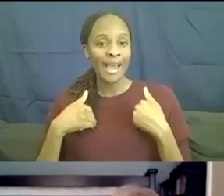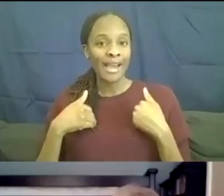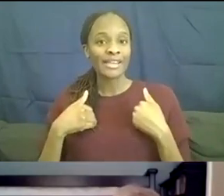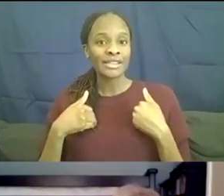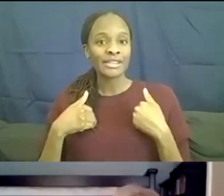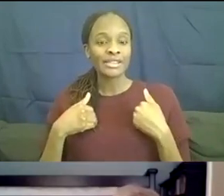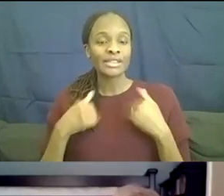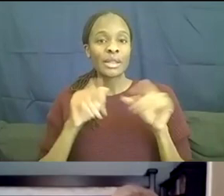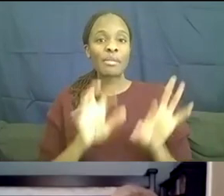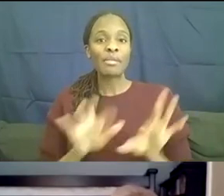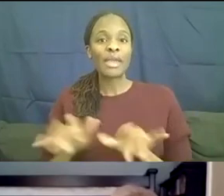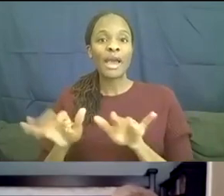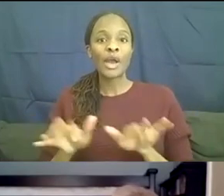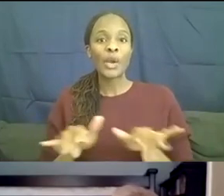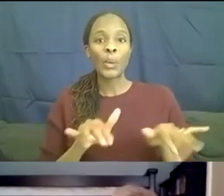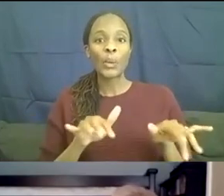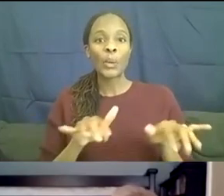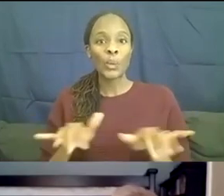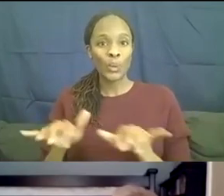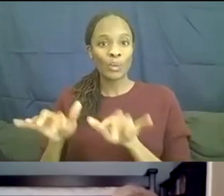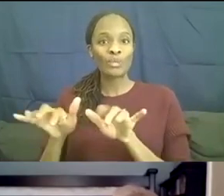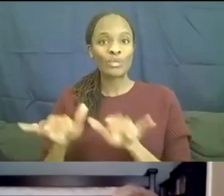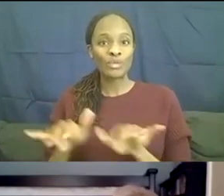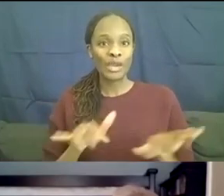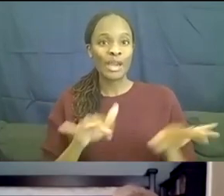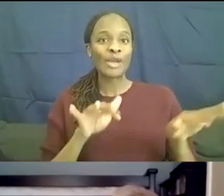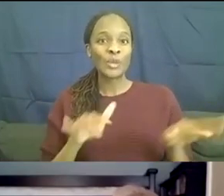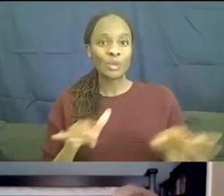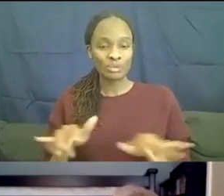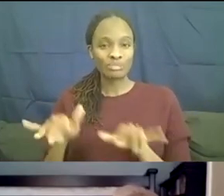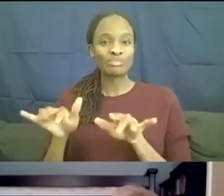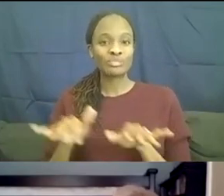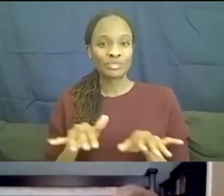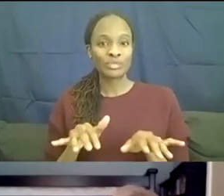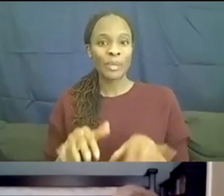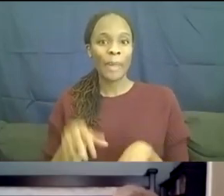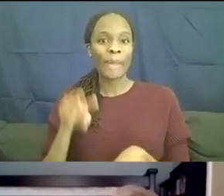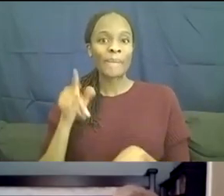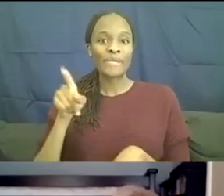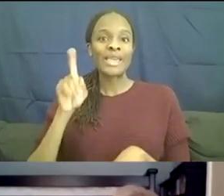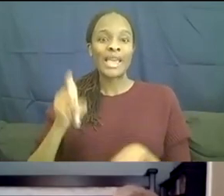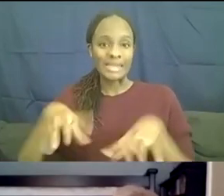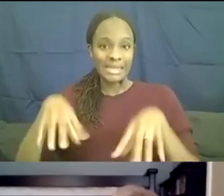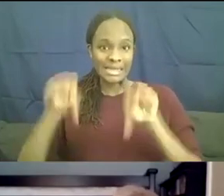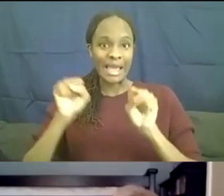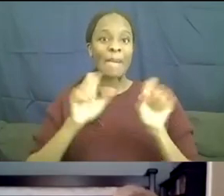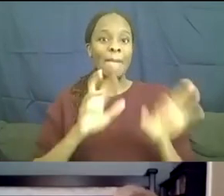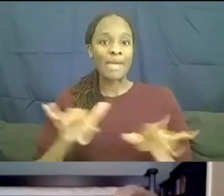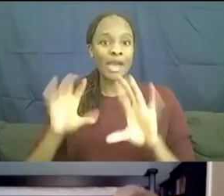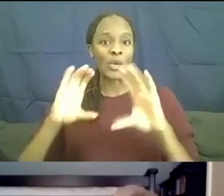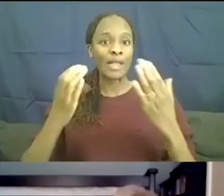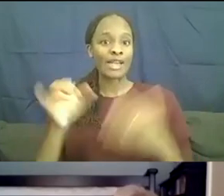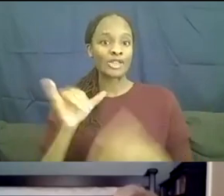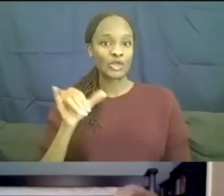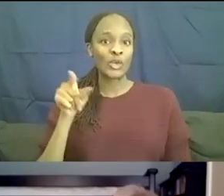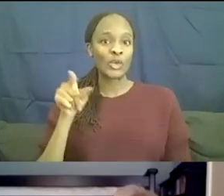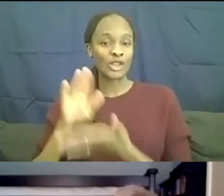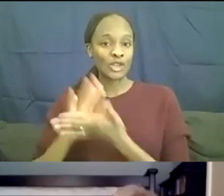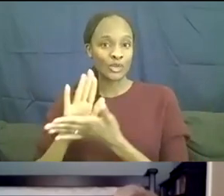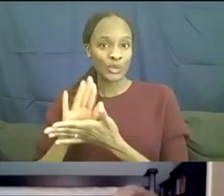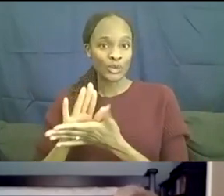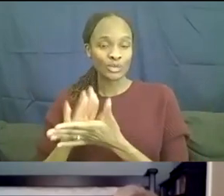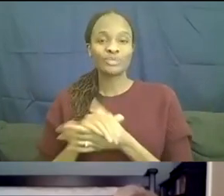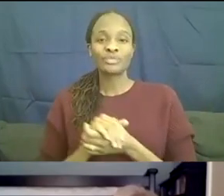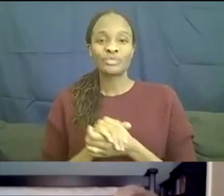a piano, his piano teacher. He has, he has to take piano also at school. And so that